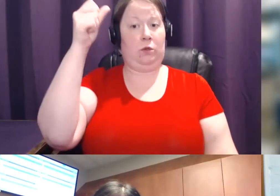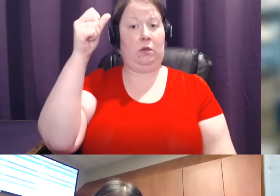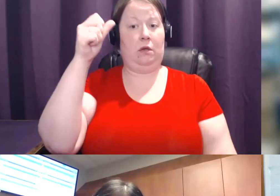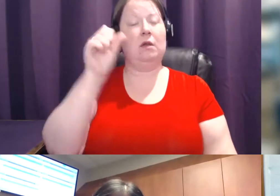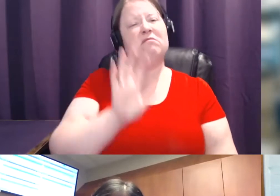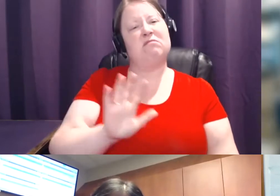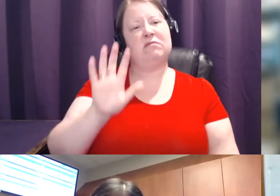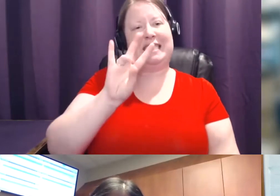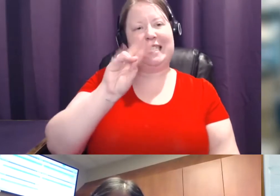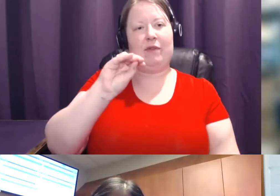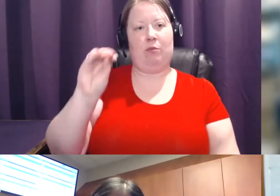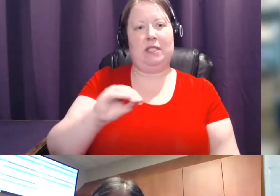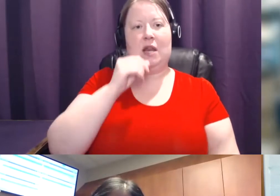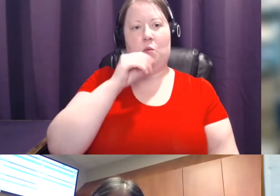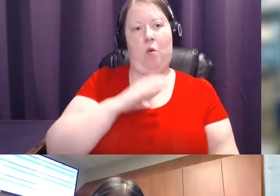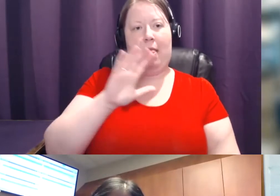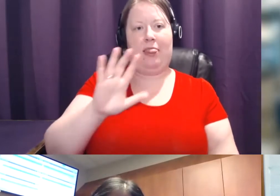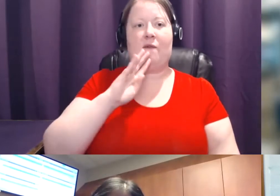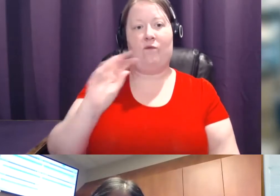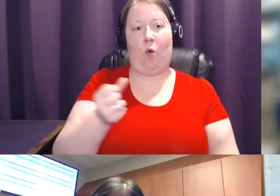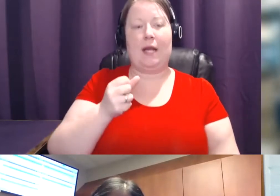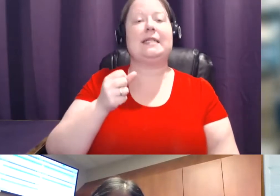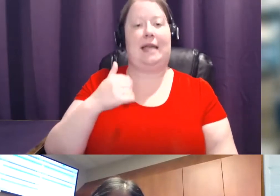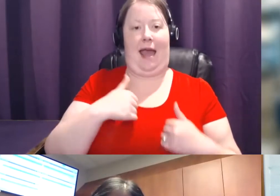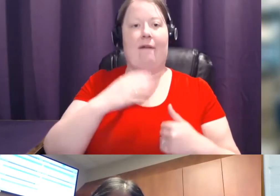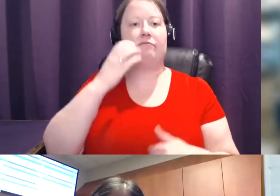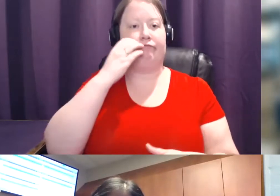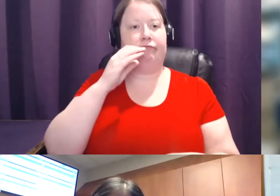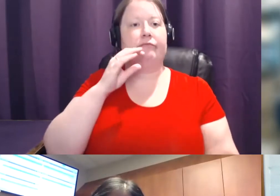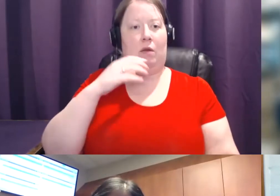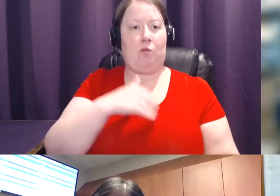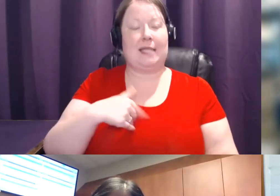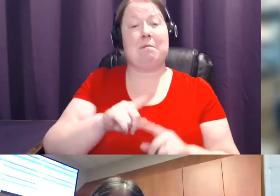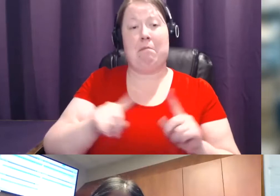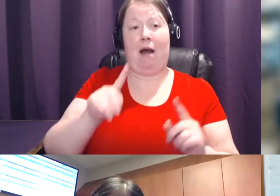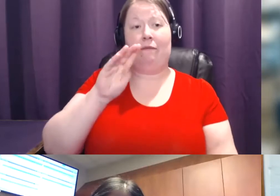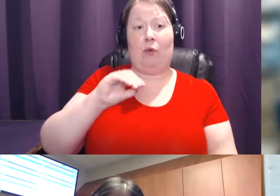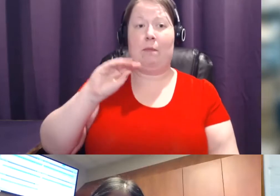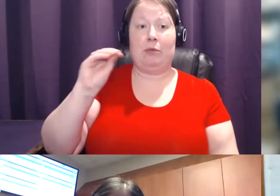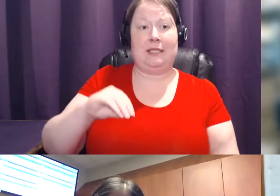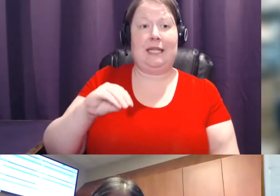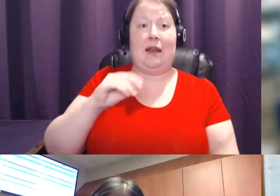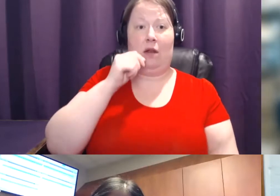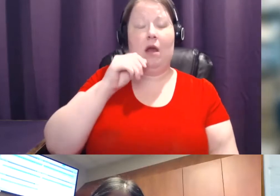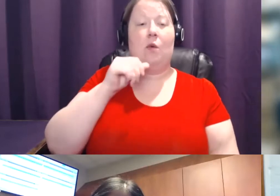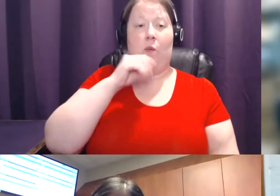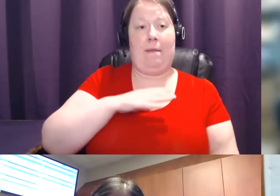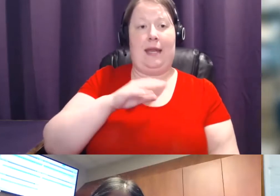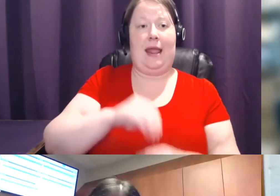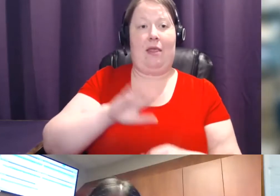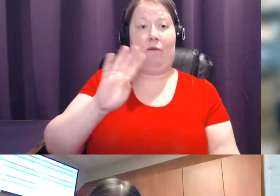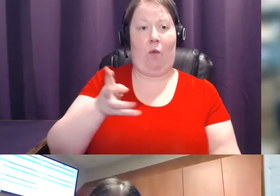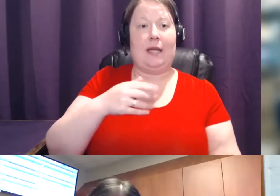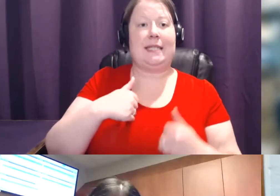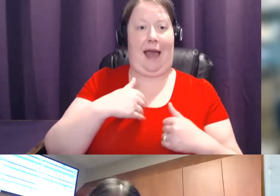40s have dense breasts, but even 30% of women in their 70s have dense breasts. That being said, each woman's density can